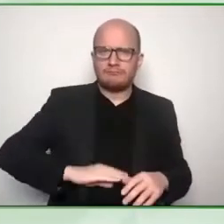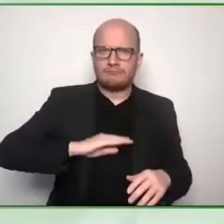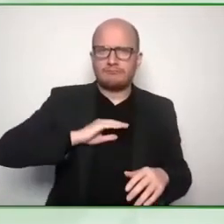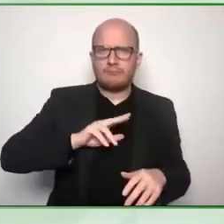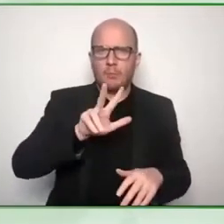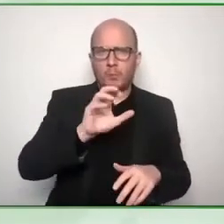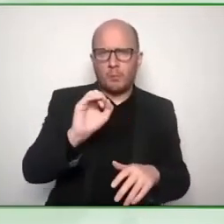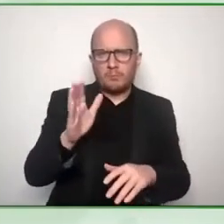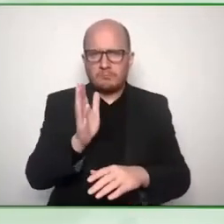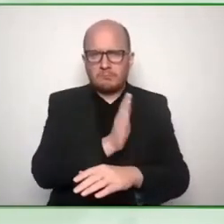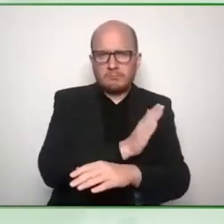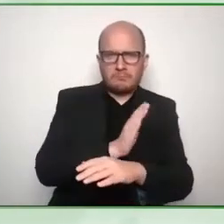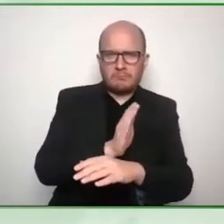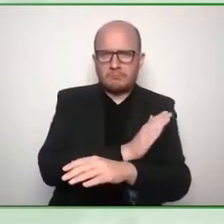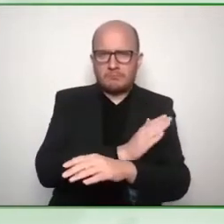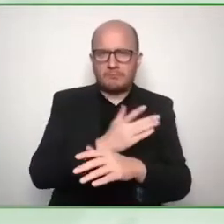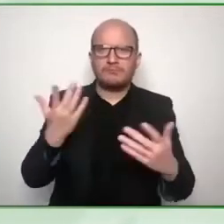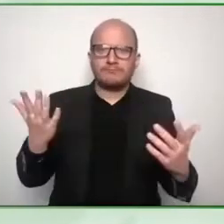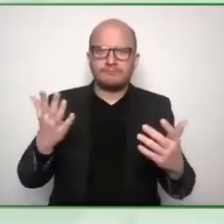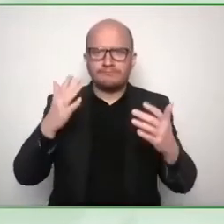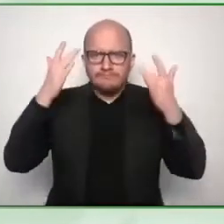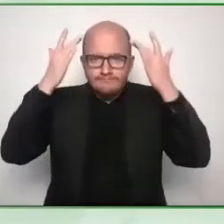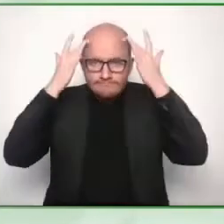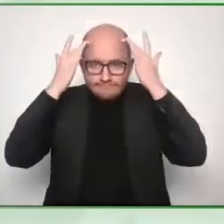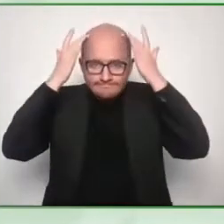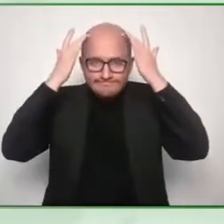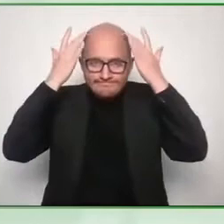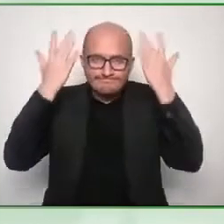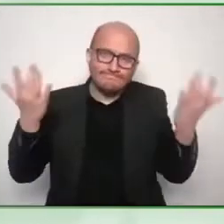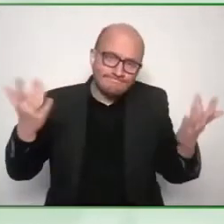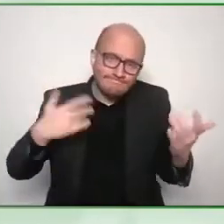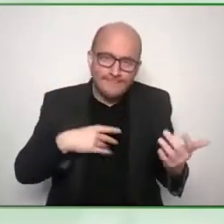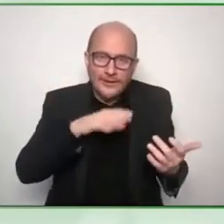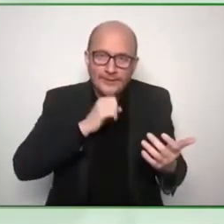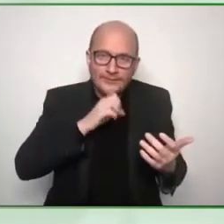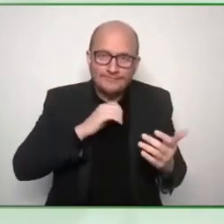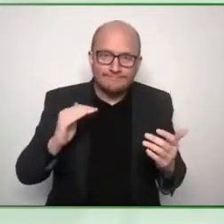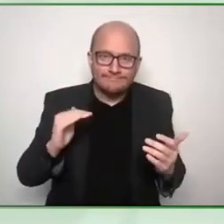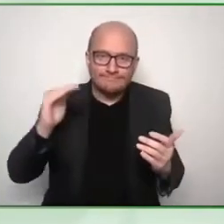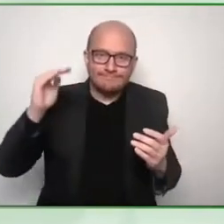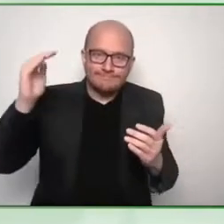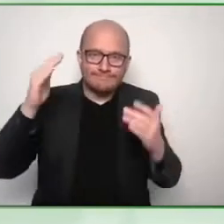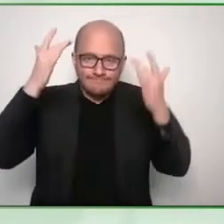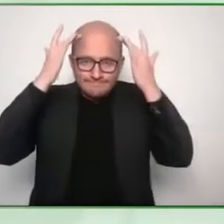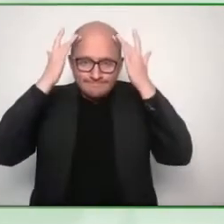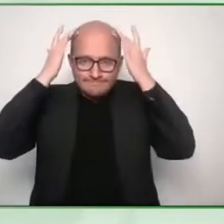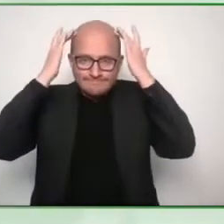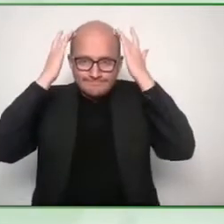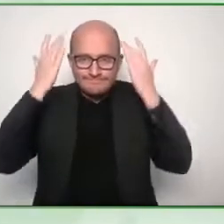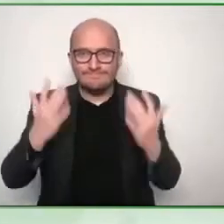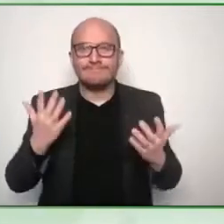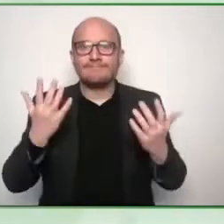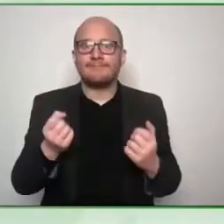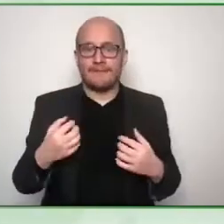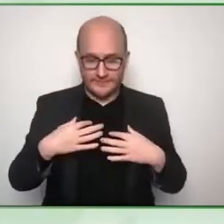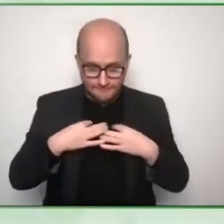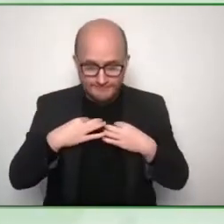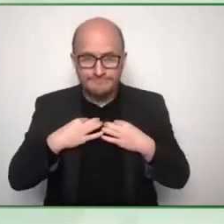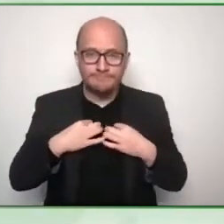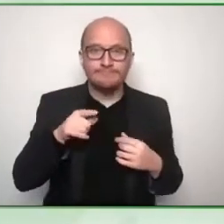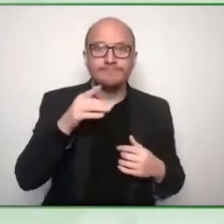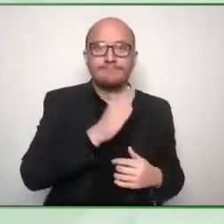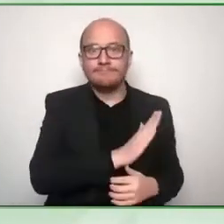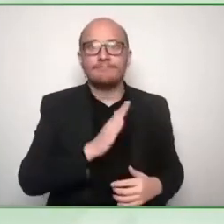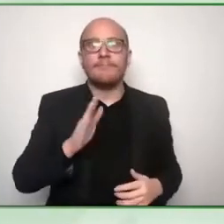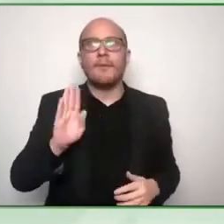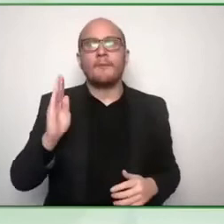that's what happens as you get older i am wearing i'm wearing a blue dress shirt with a dark green tie